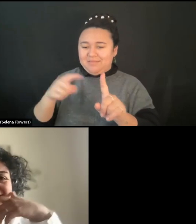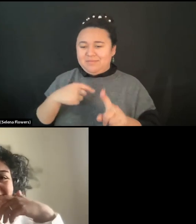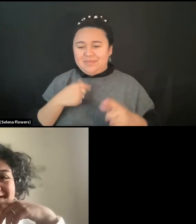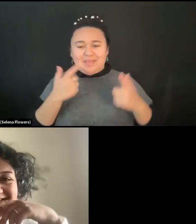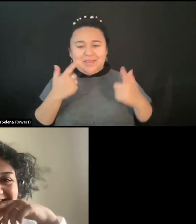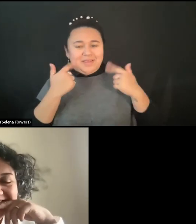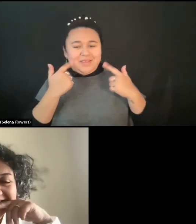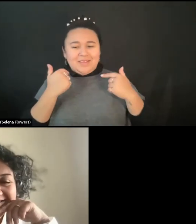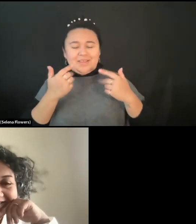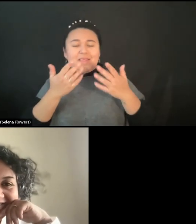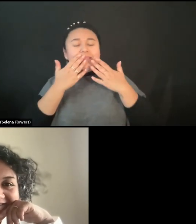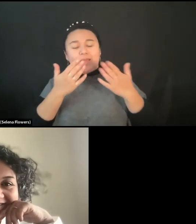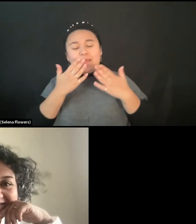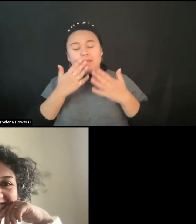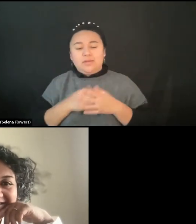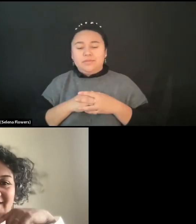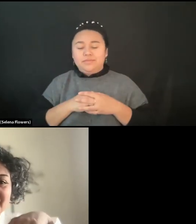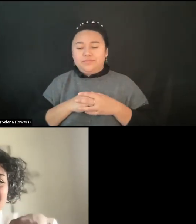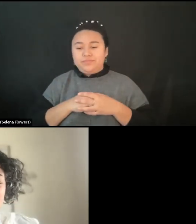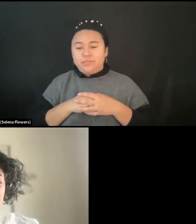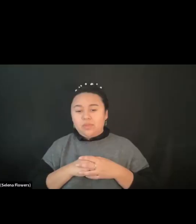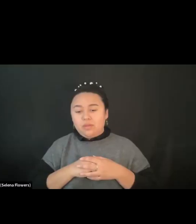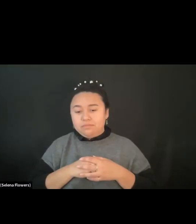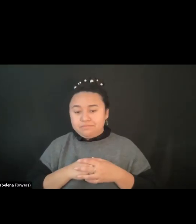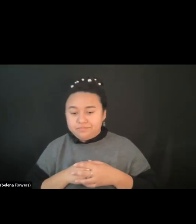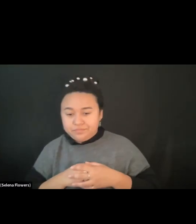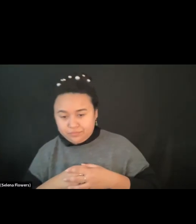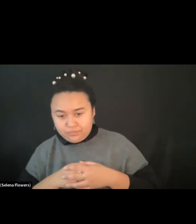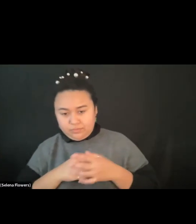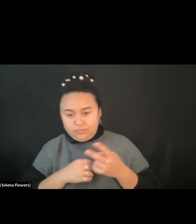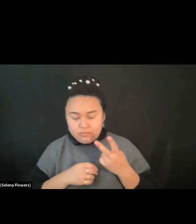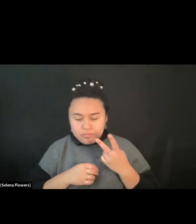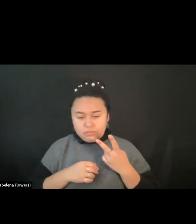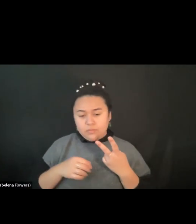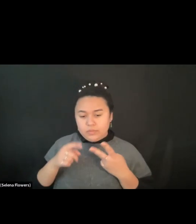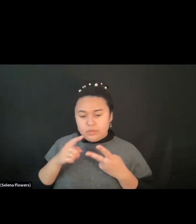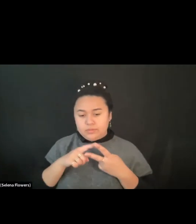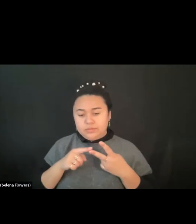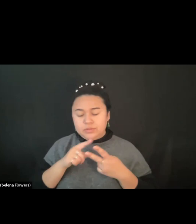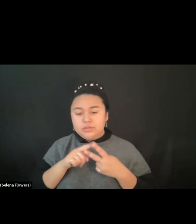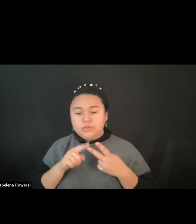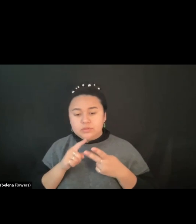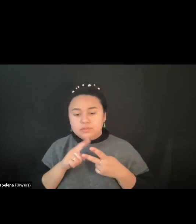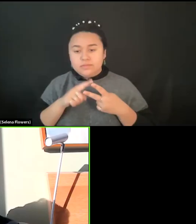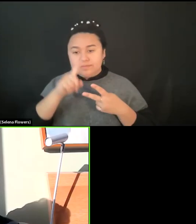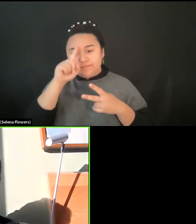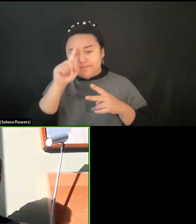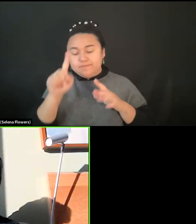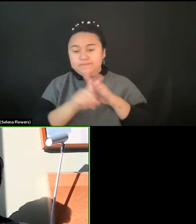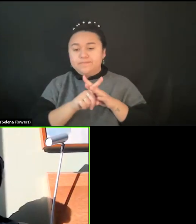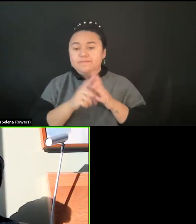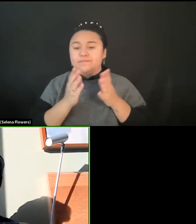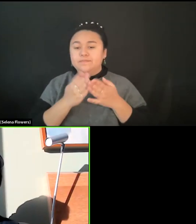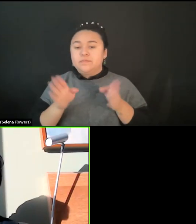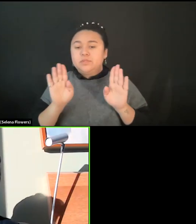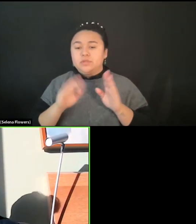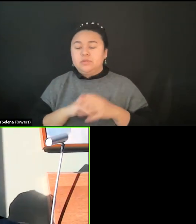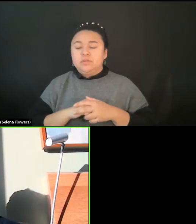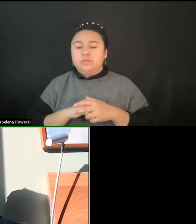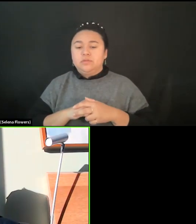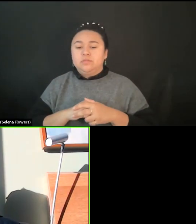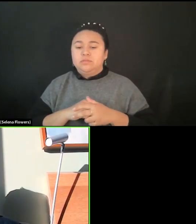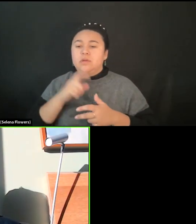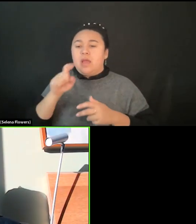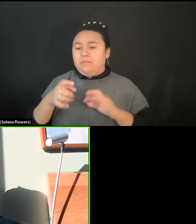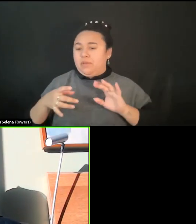Thank you. I mean, there are two things that comes to my head in general that I think I need to